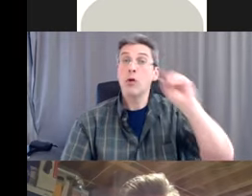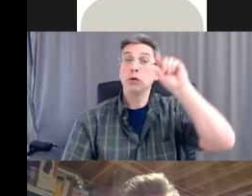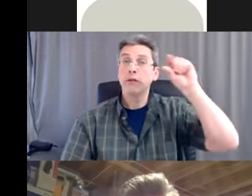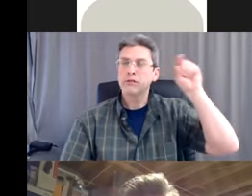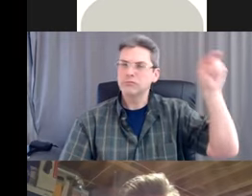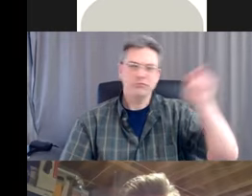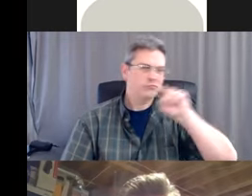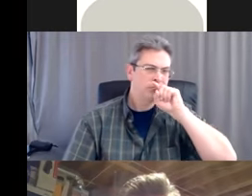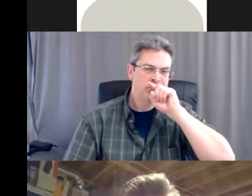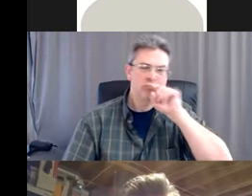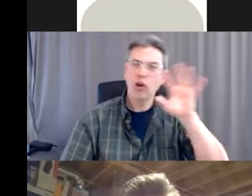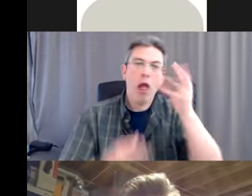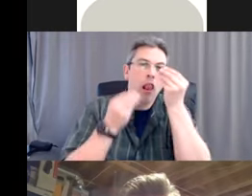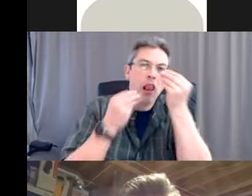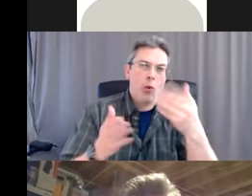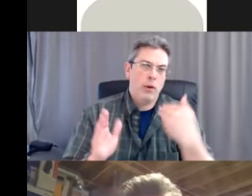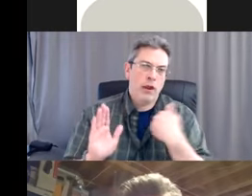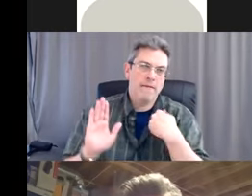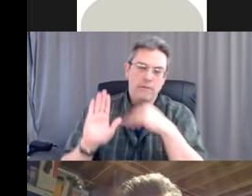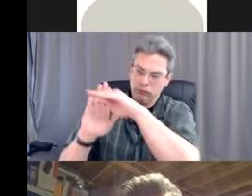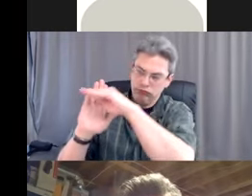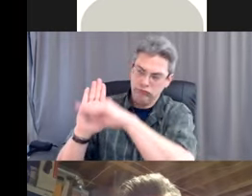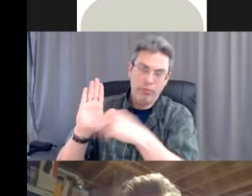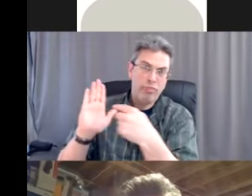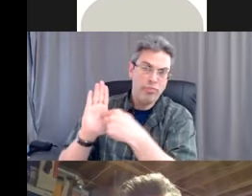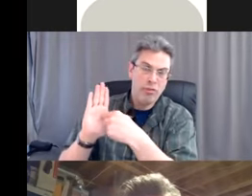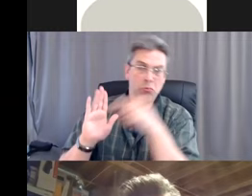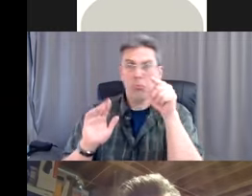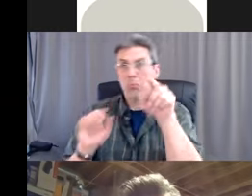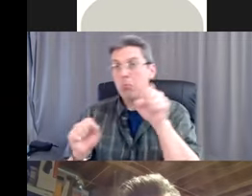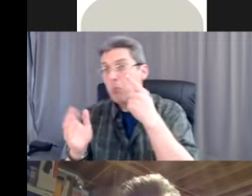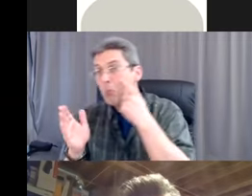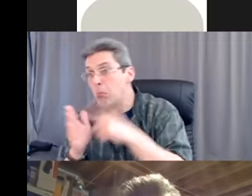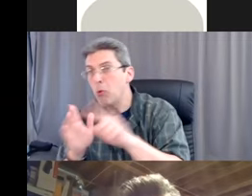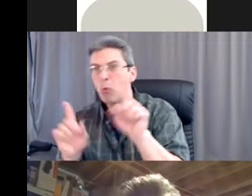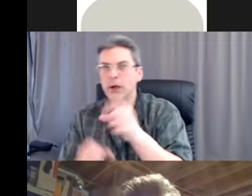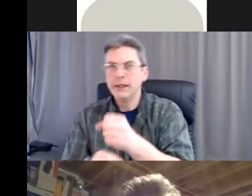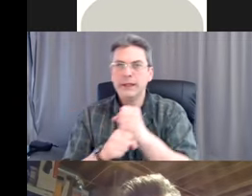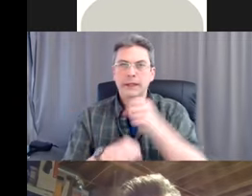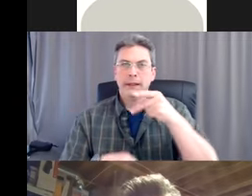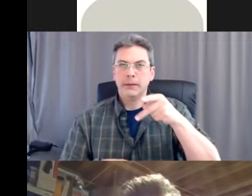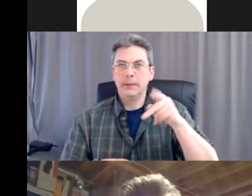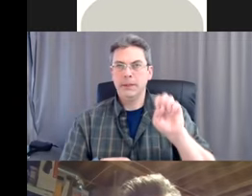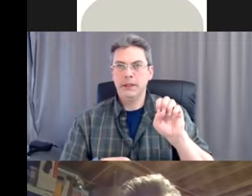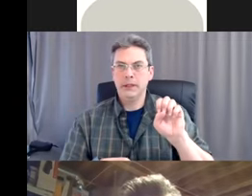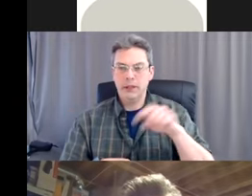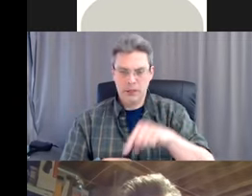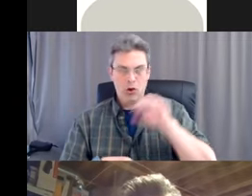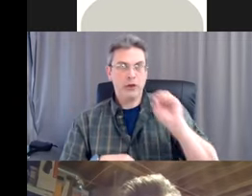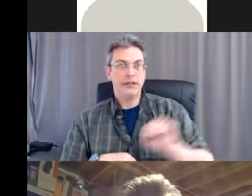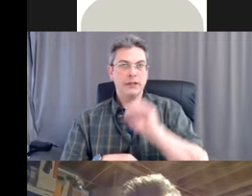find if there's PPE, uh, locally in Ontario. They list a whole bunch of different